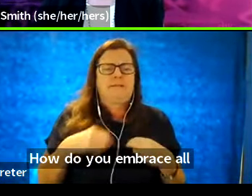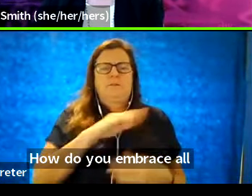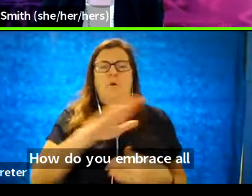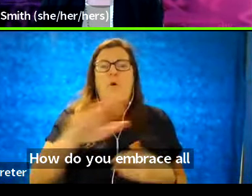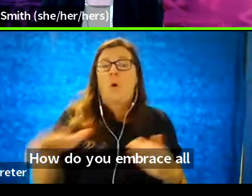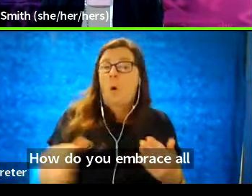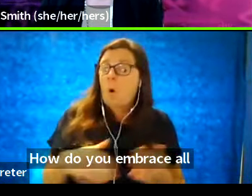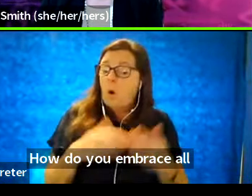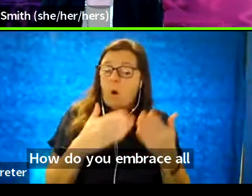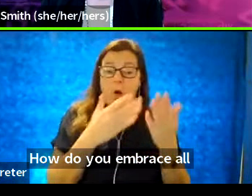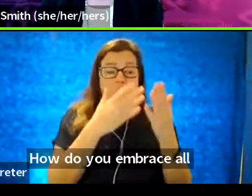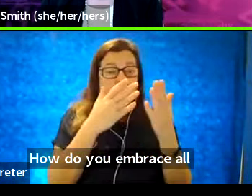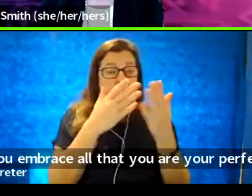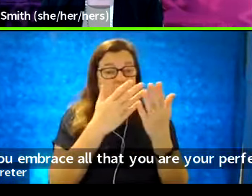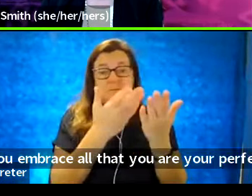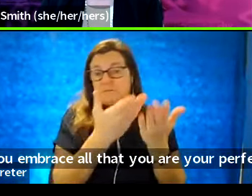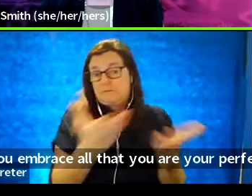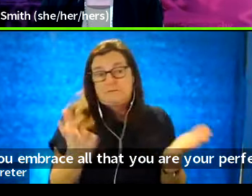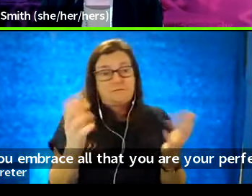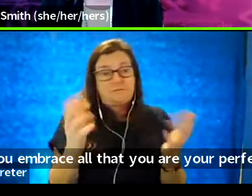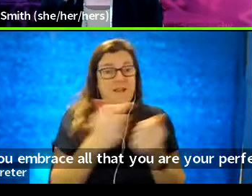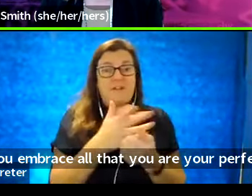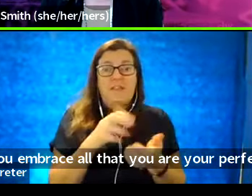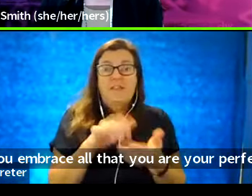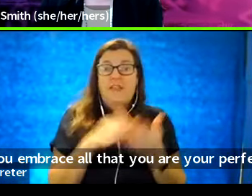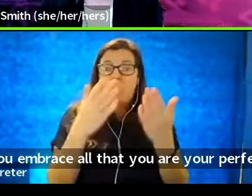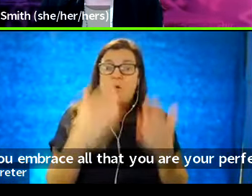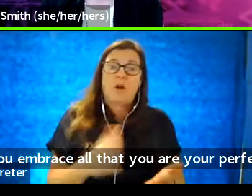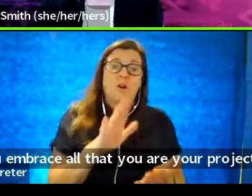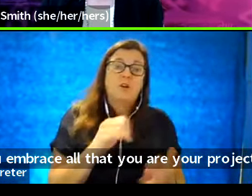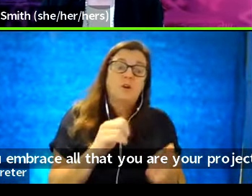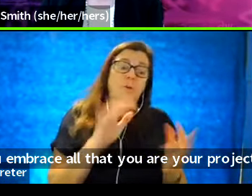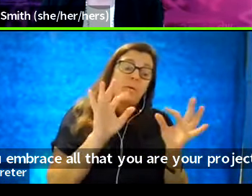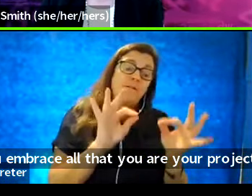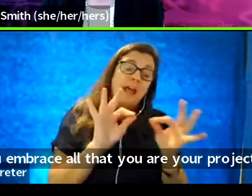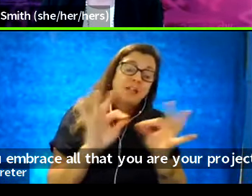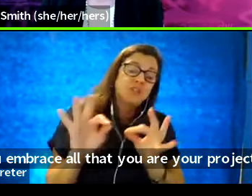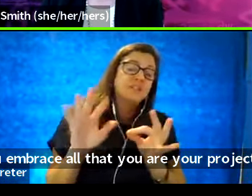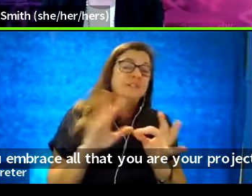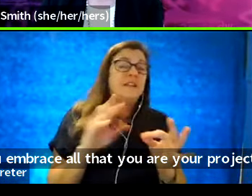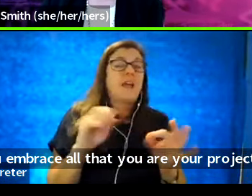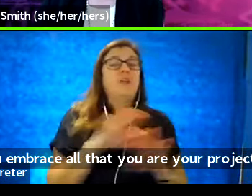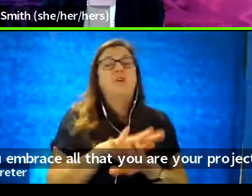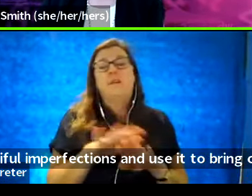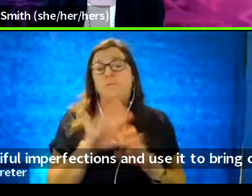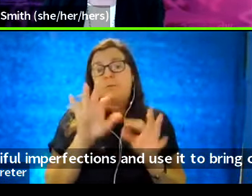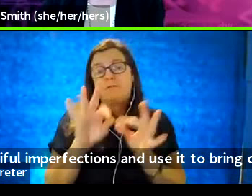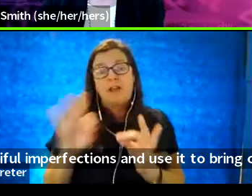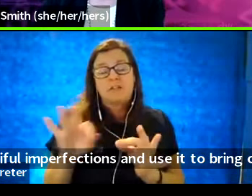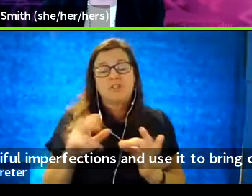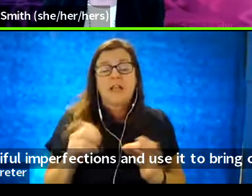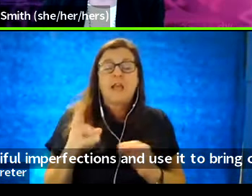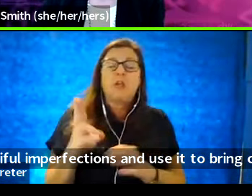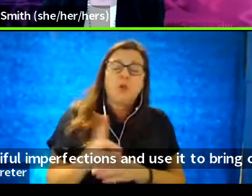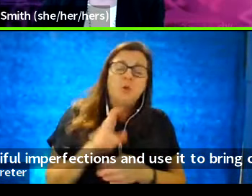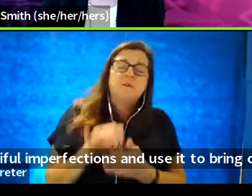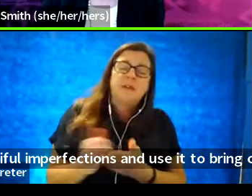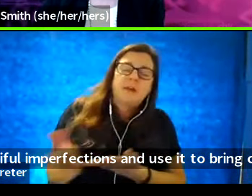that you are, your perfections and your beautiful imperfections, and use it to bring others along with you?